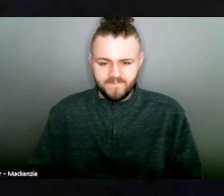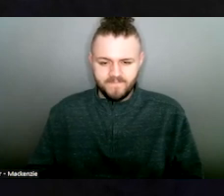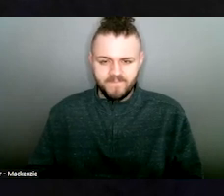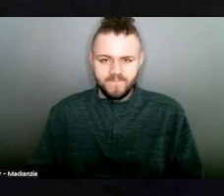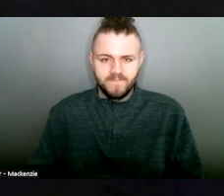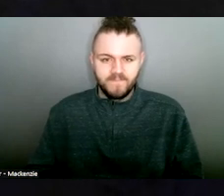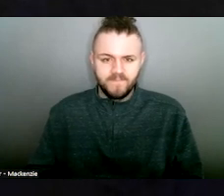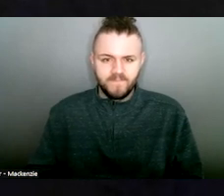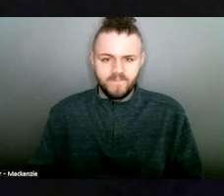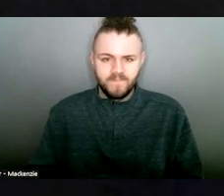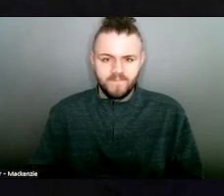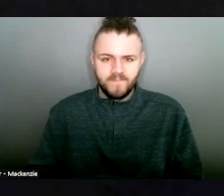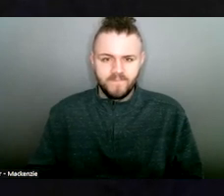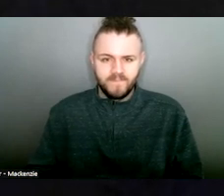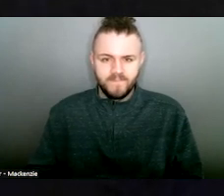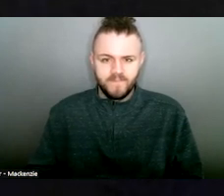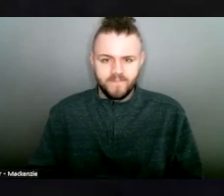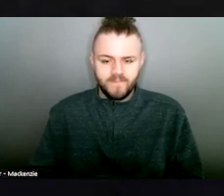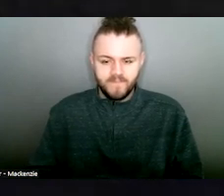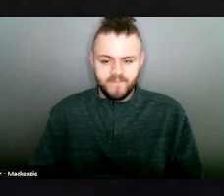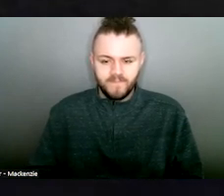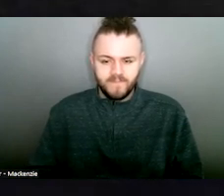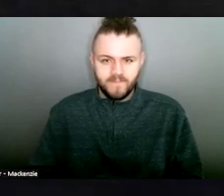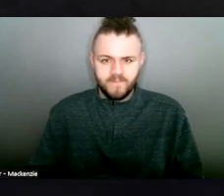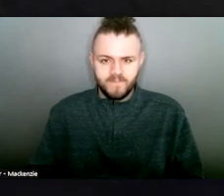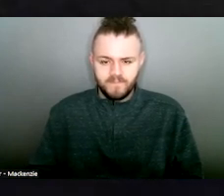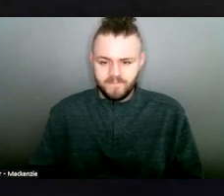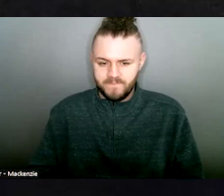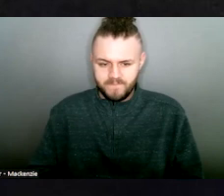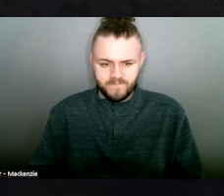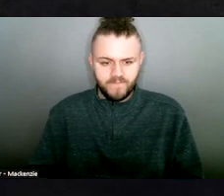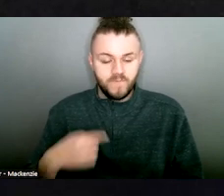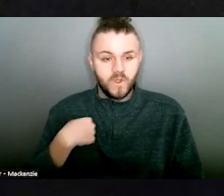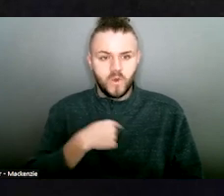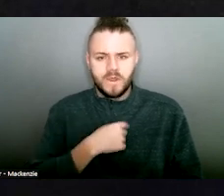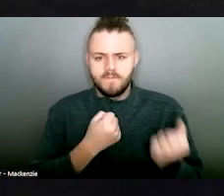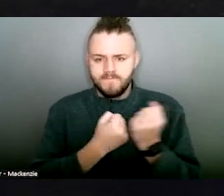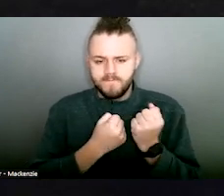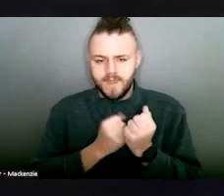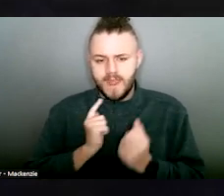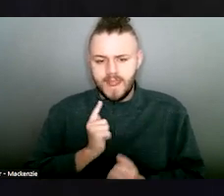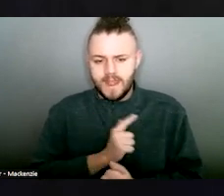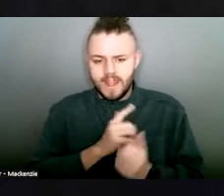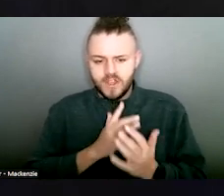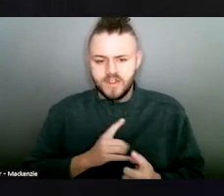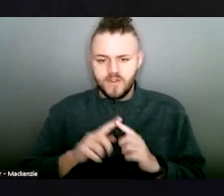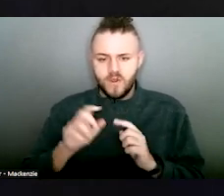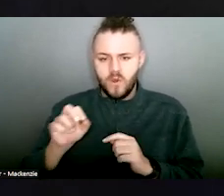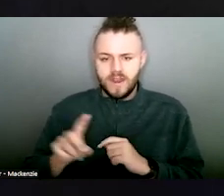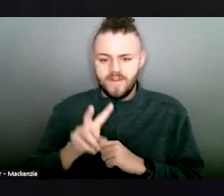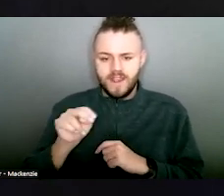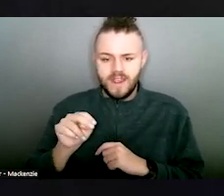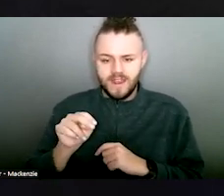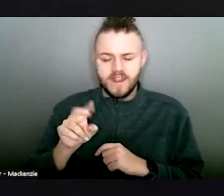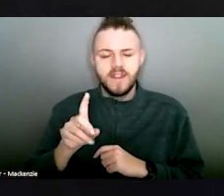abuse. We're telling legislators about the return on investing in our domestic violence programs. ODDN has said